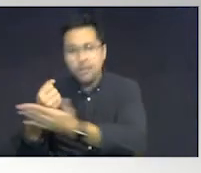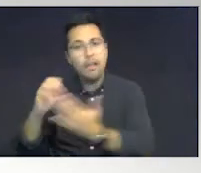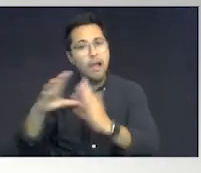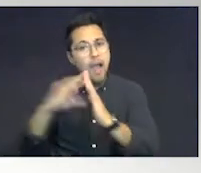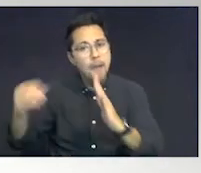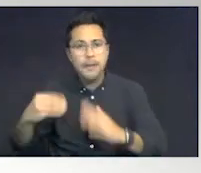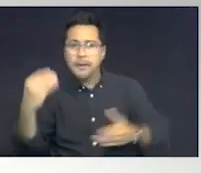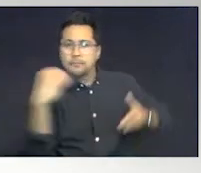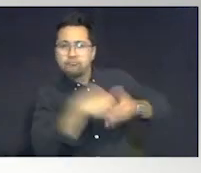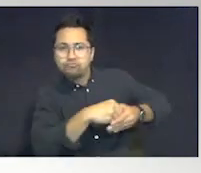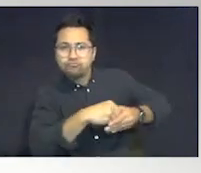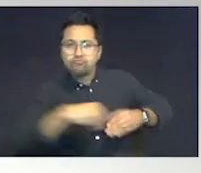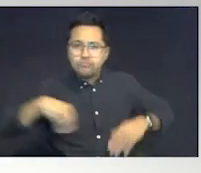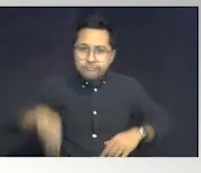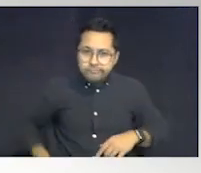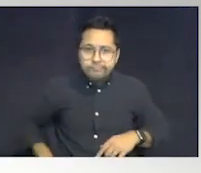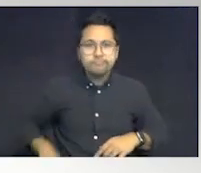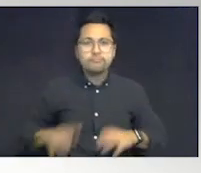put it in their wallet.